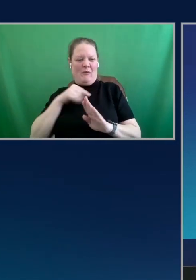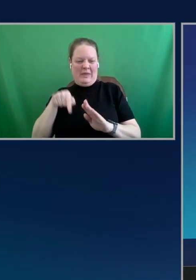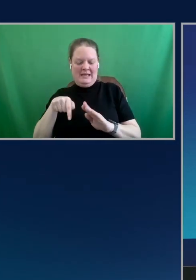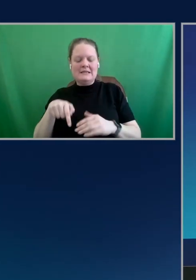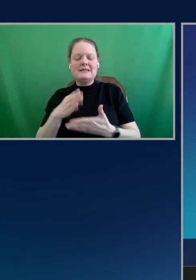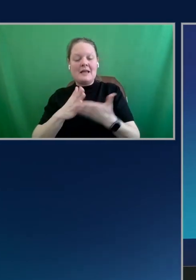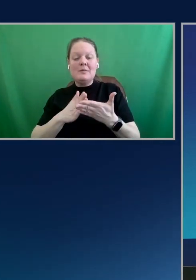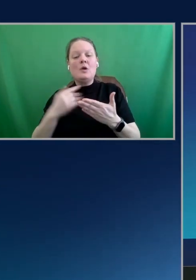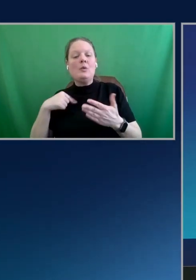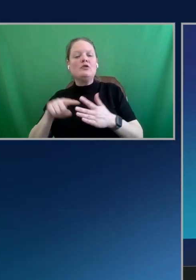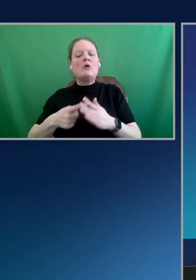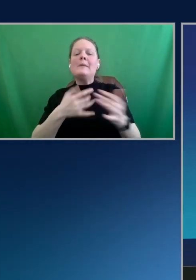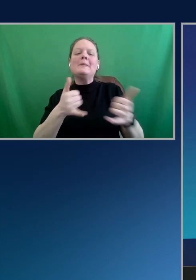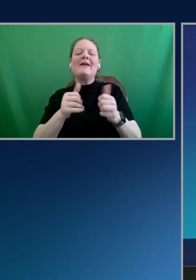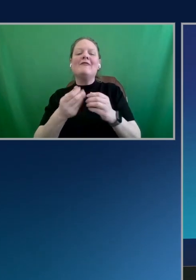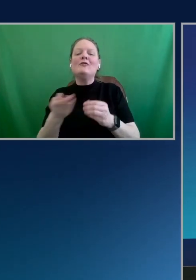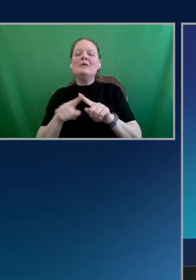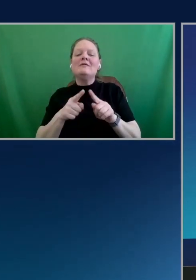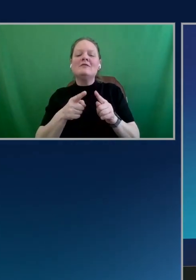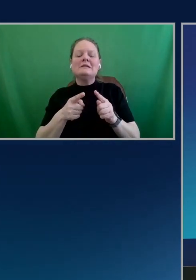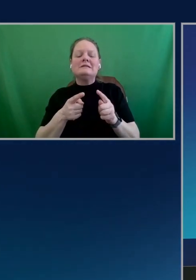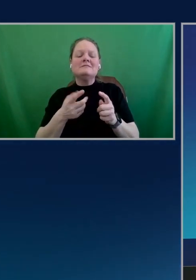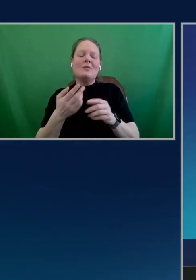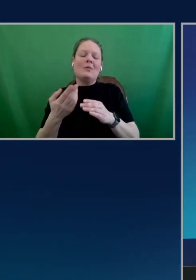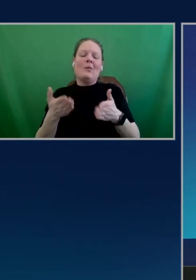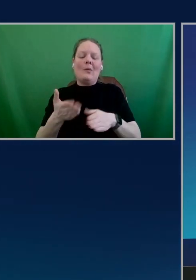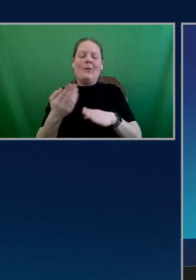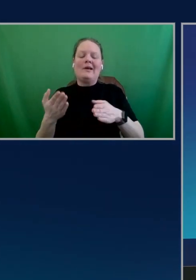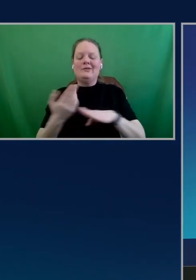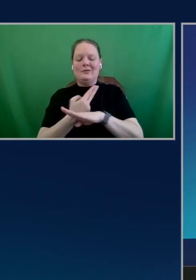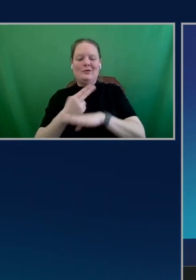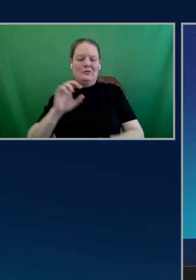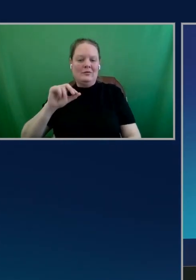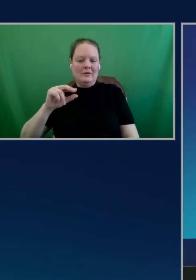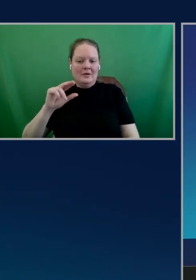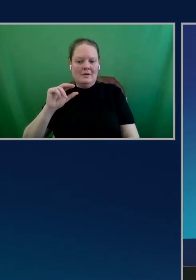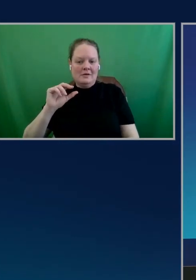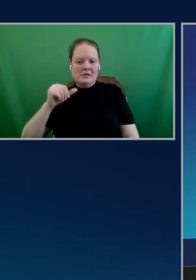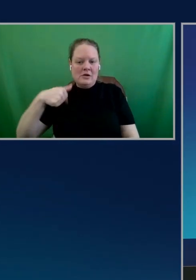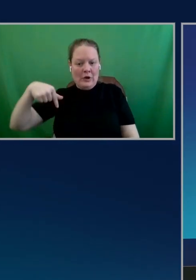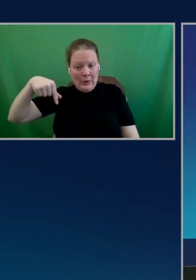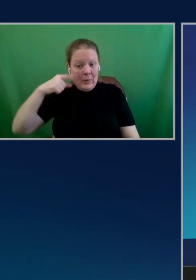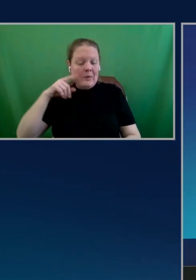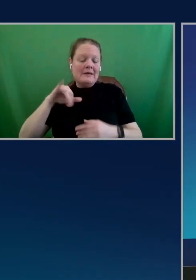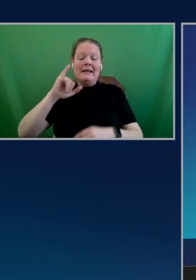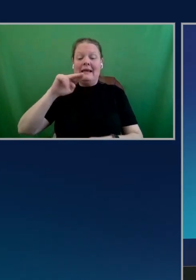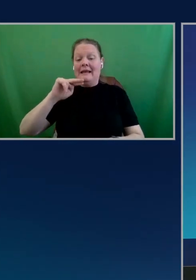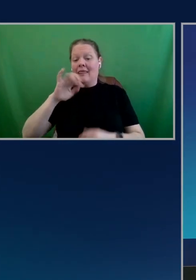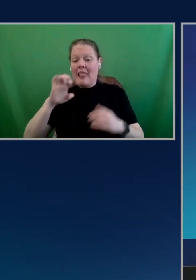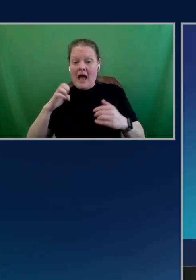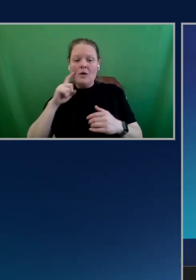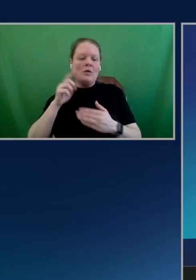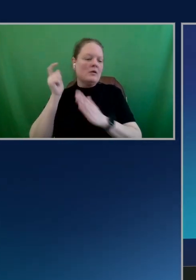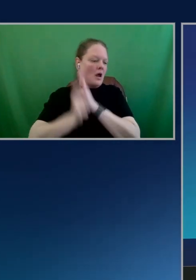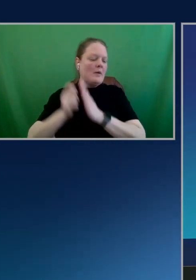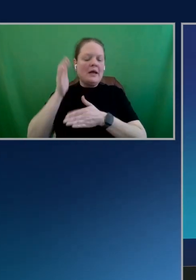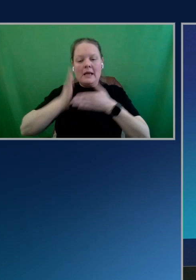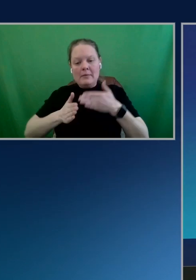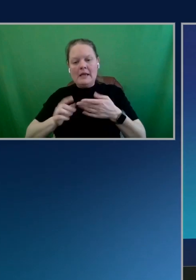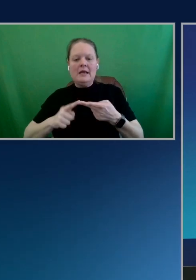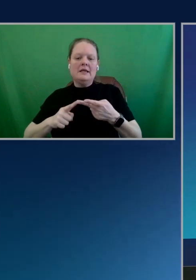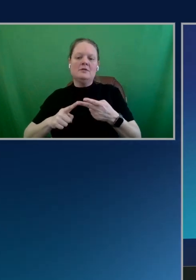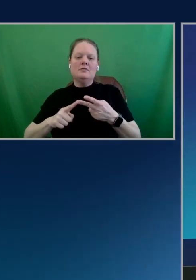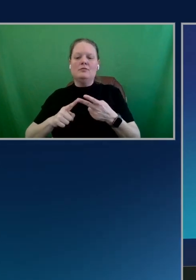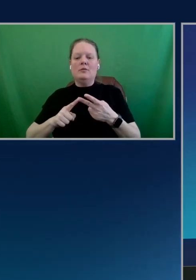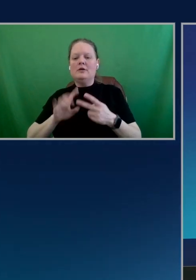a few different ways to interact with Q. We did the inline where it was autocompleting for me. We talked to chat a little bit. What we're going to do now